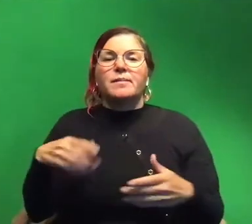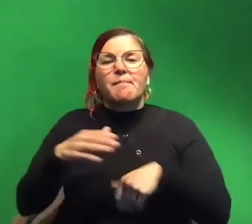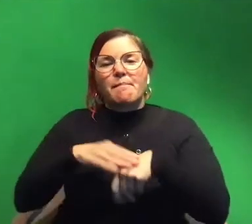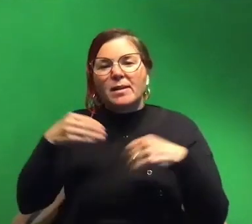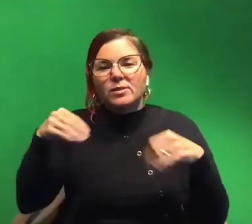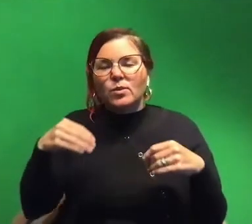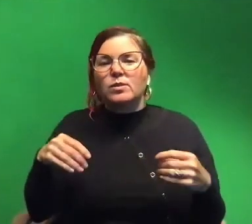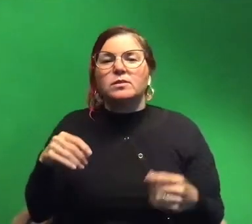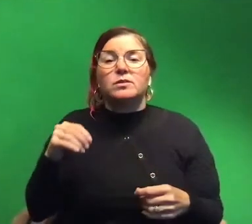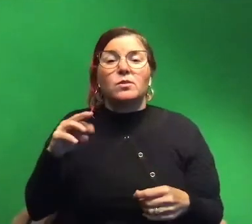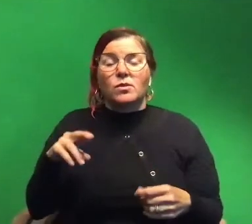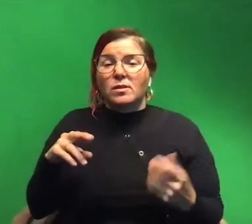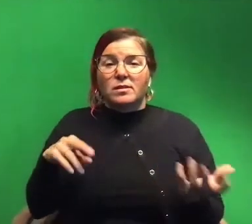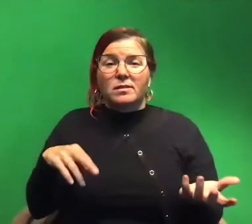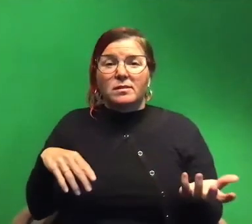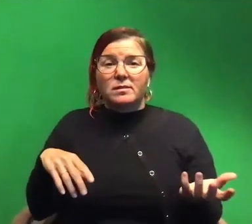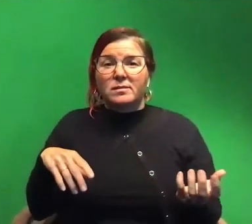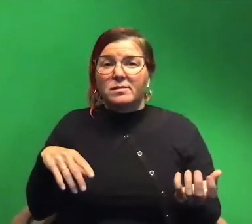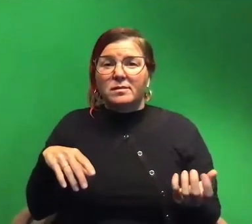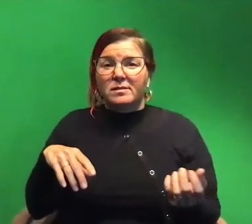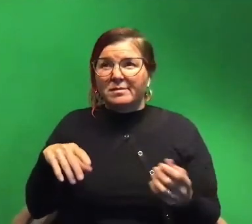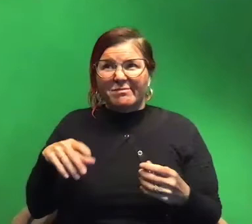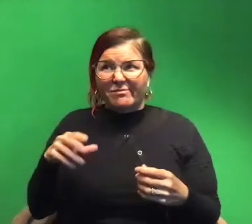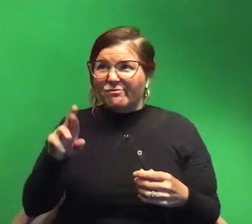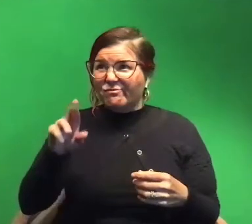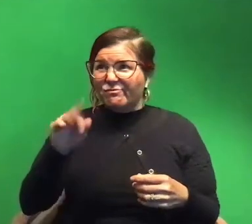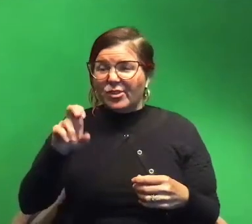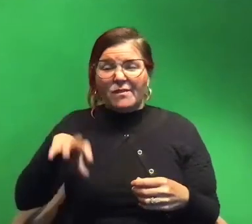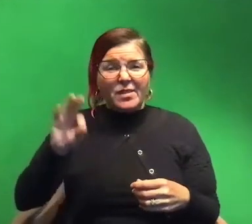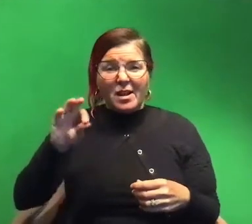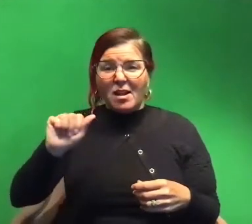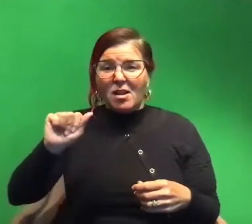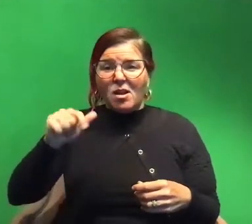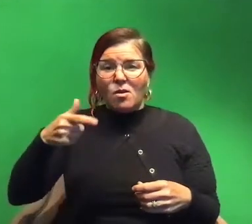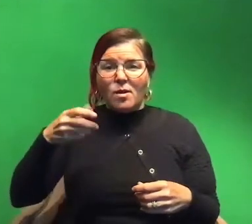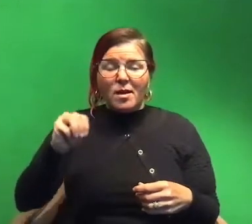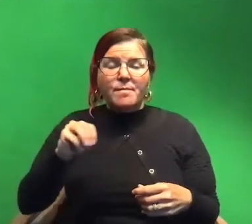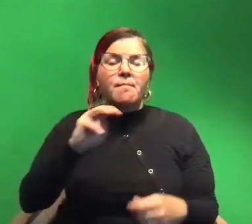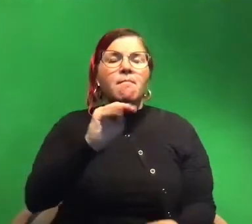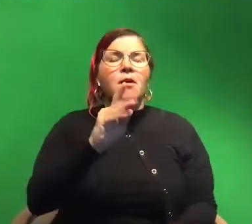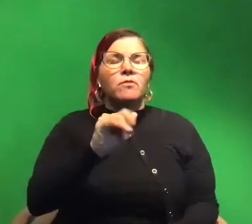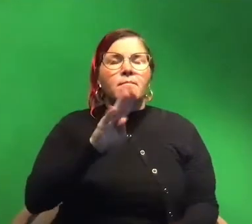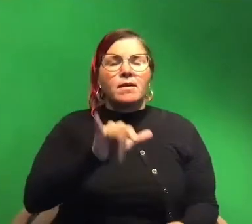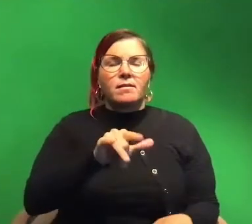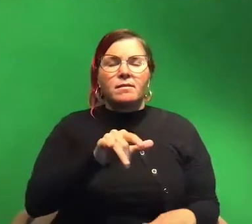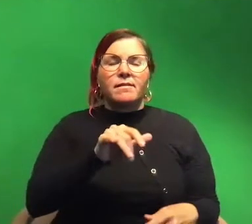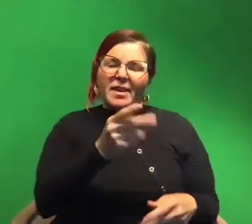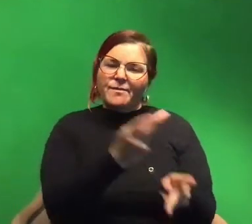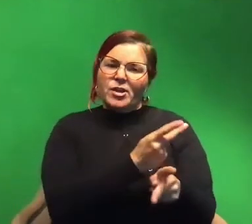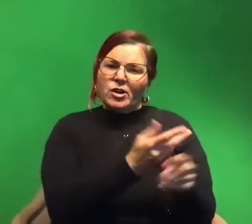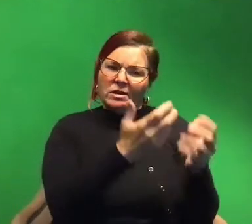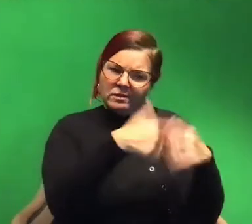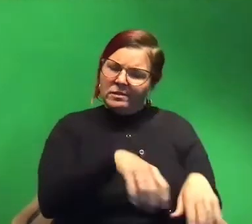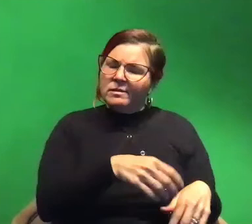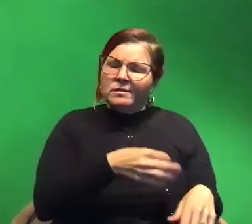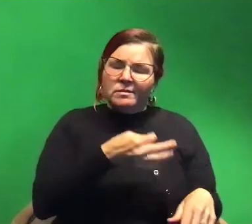or even really they're rarely kept in aquaria um like Monterey Bay they've figured out some really